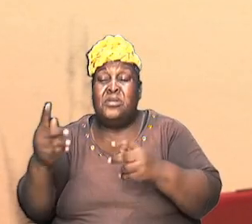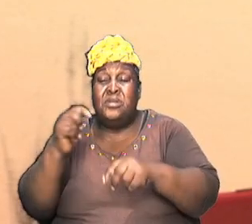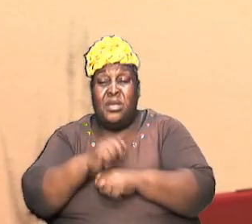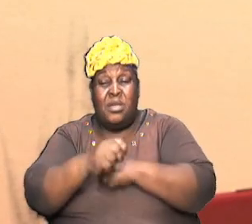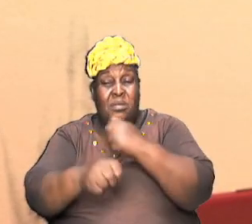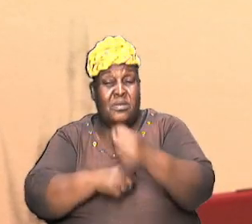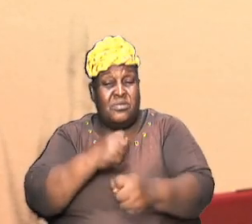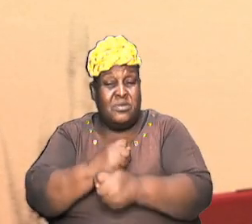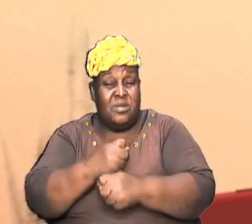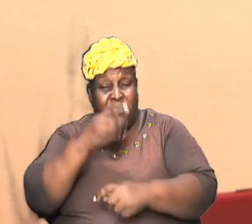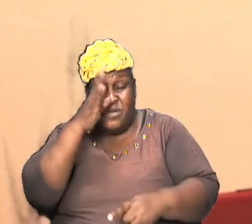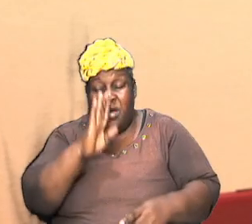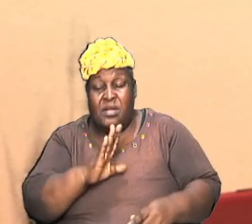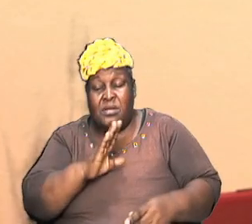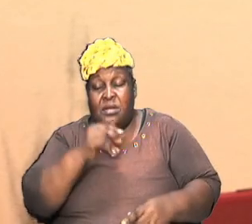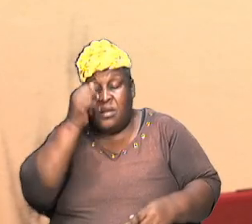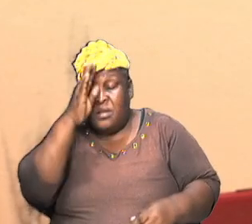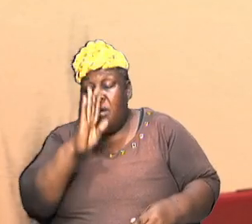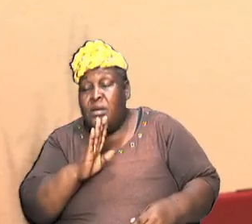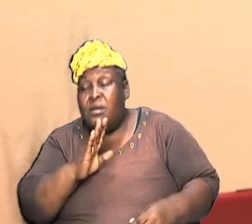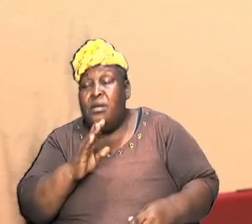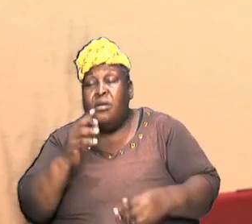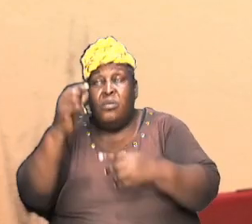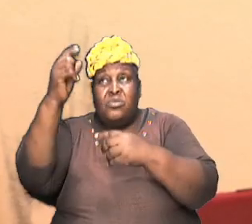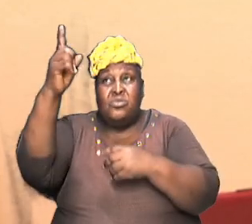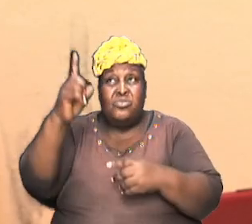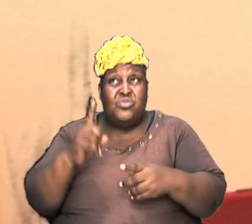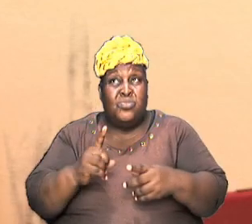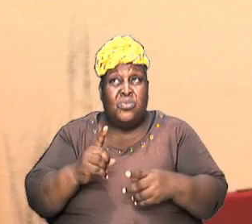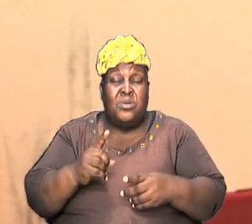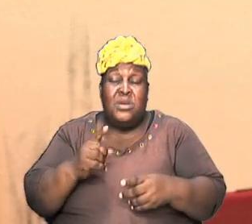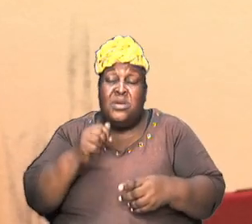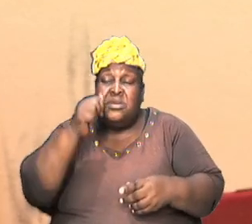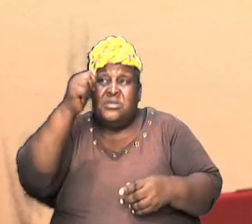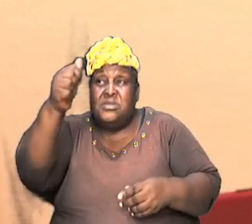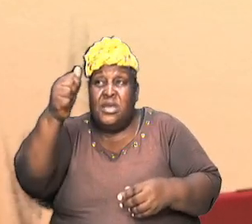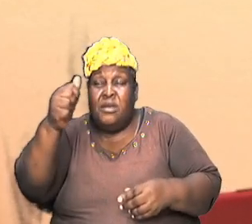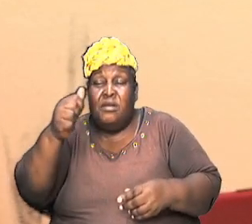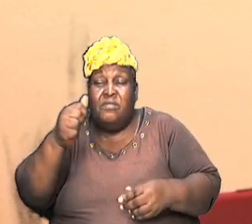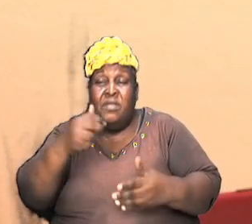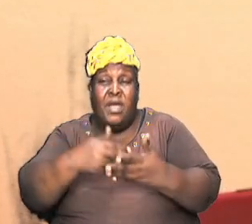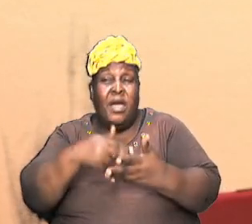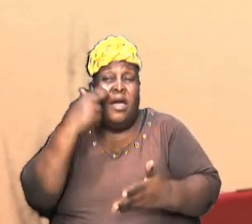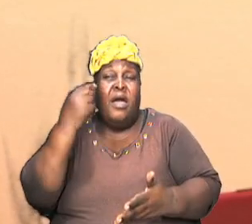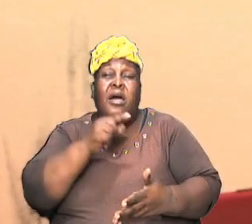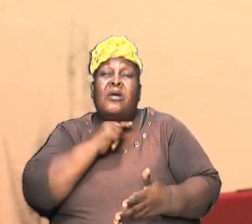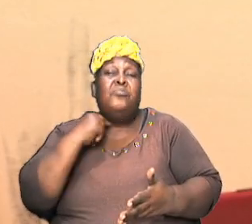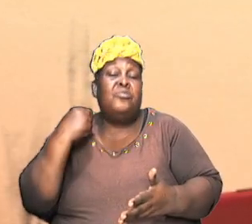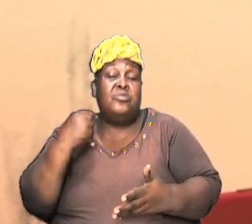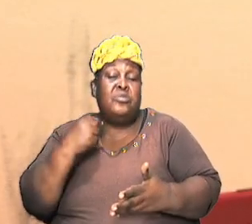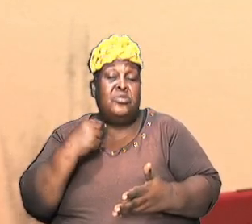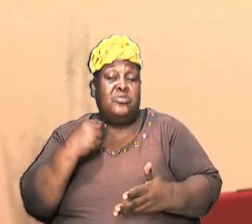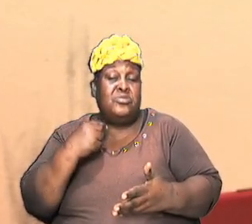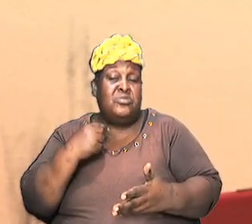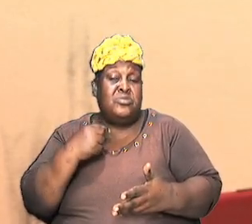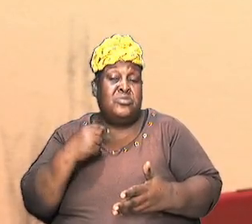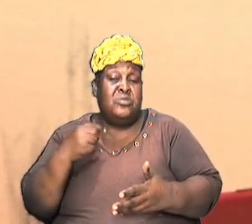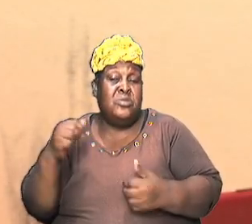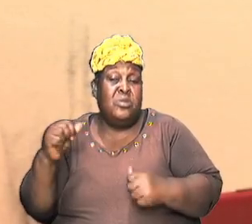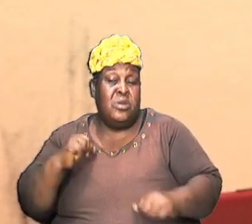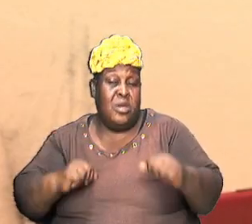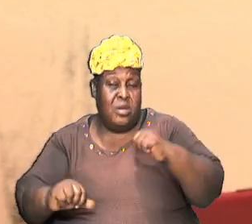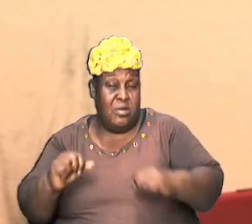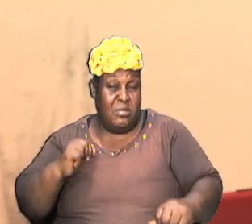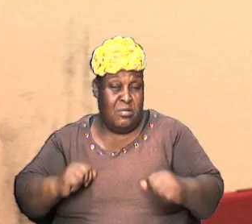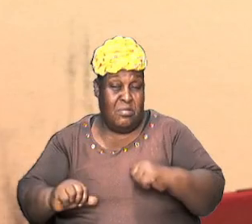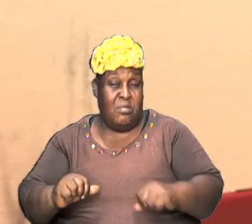coming to show himself in a high priestly role and make us understand that in the future to come there is going to be a high